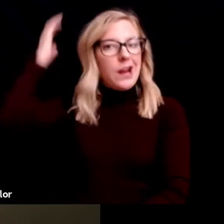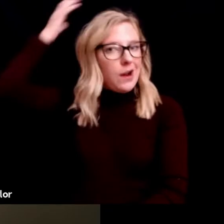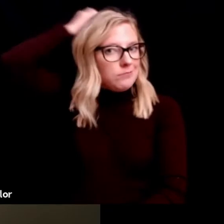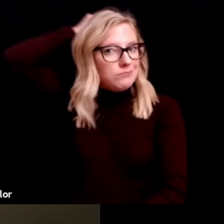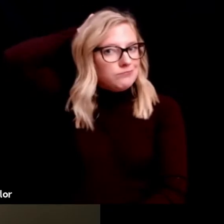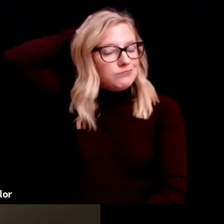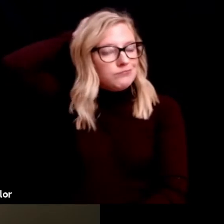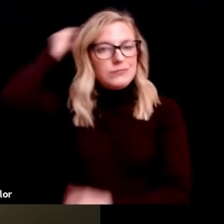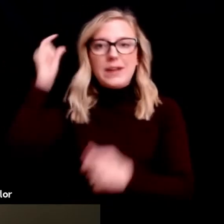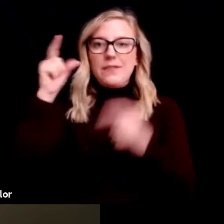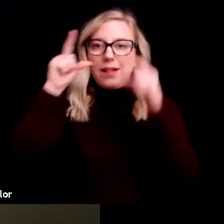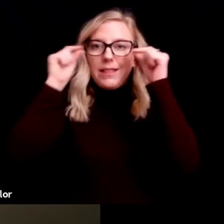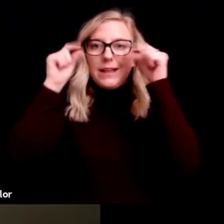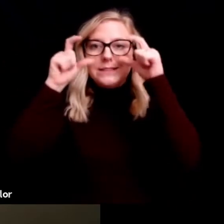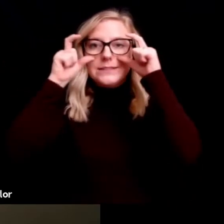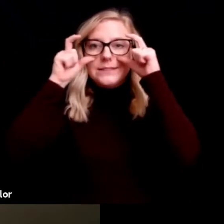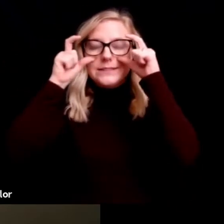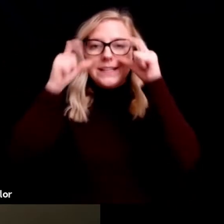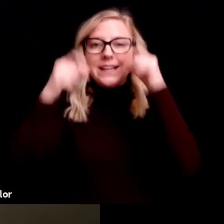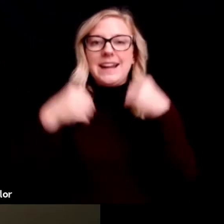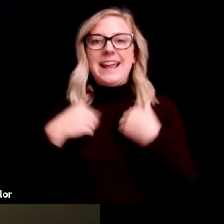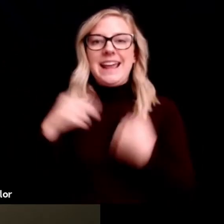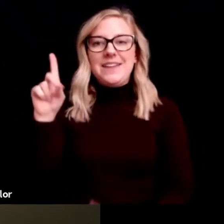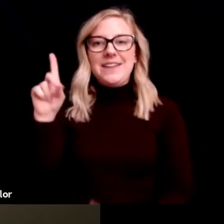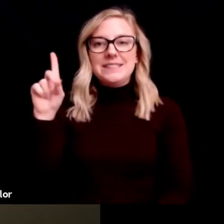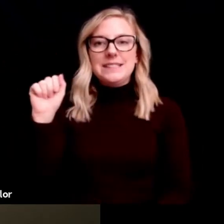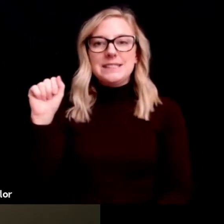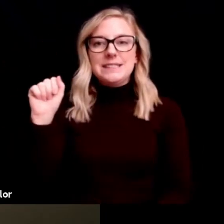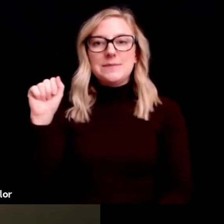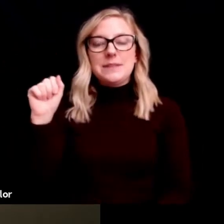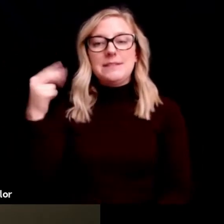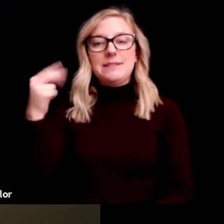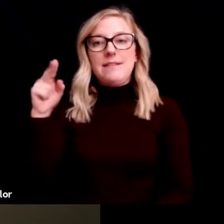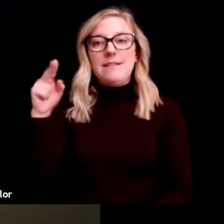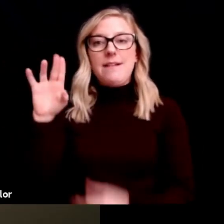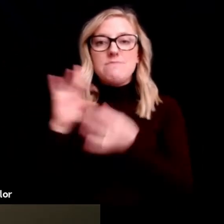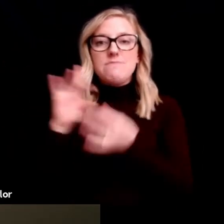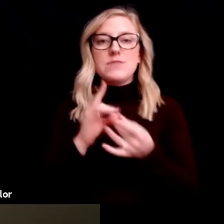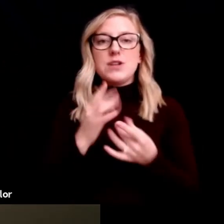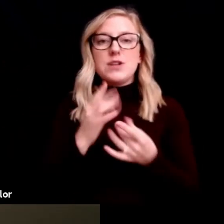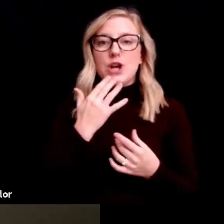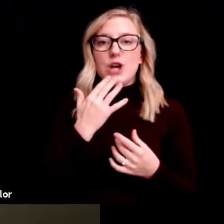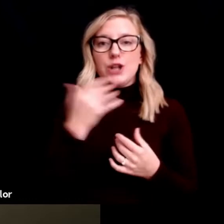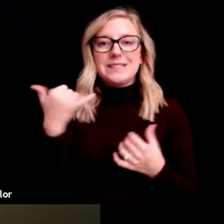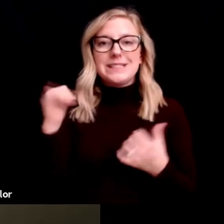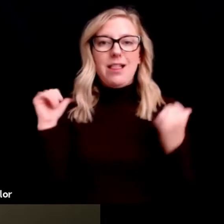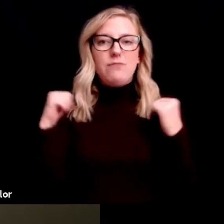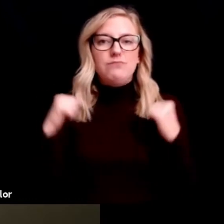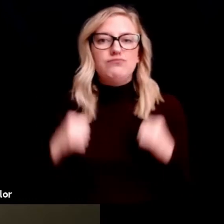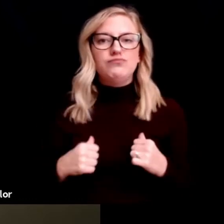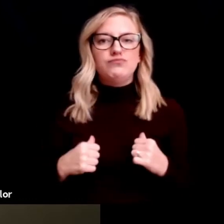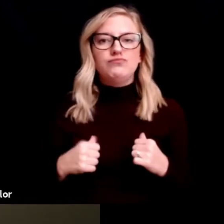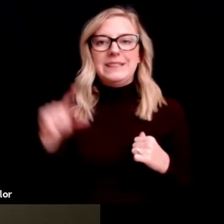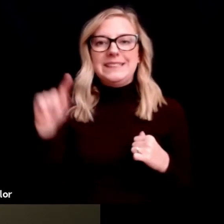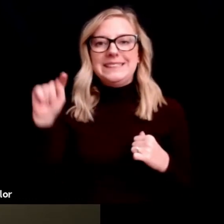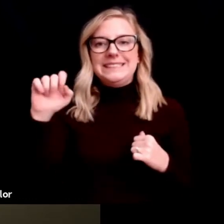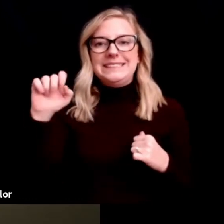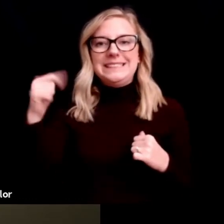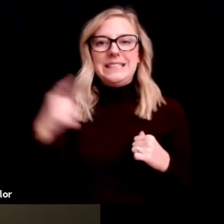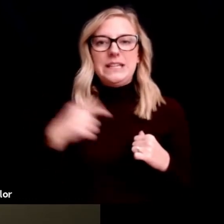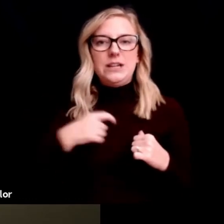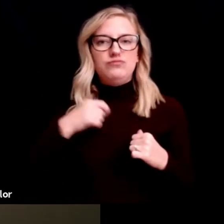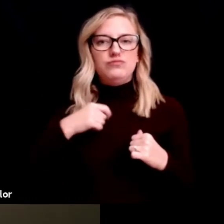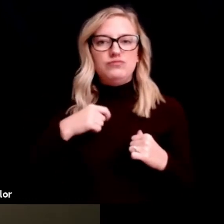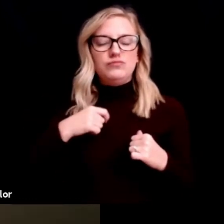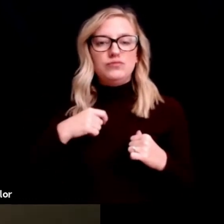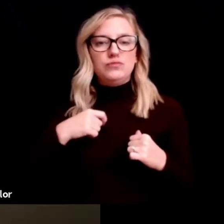colors of a mustard yellow sweater and a dark teal shirt. Paige, would you introduce yourself and let everyone know your role with Mad Hatter?